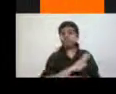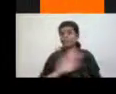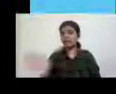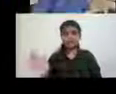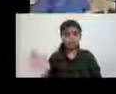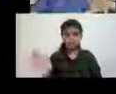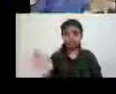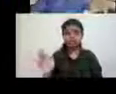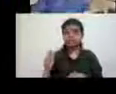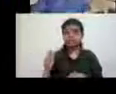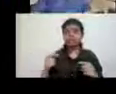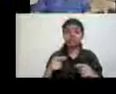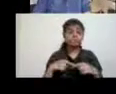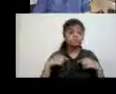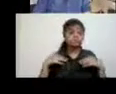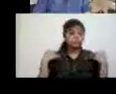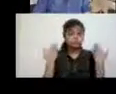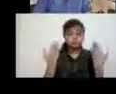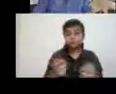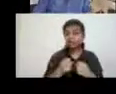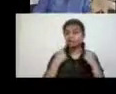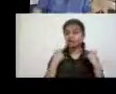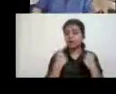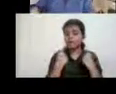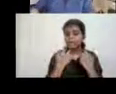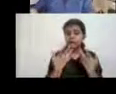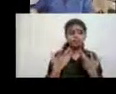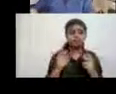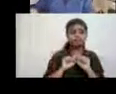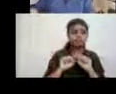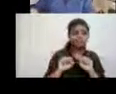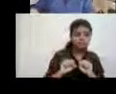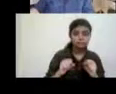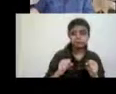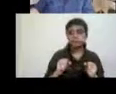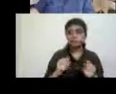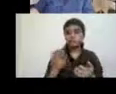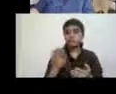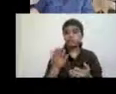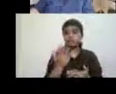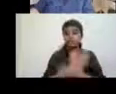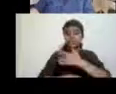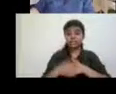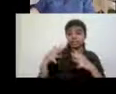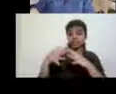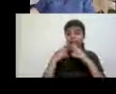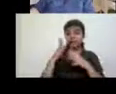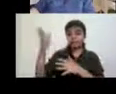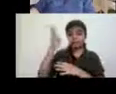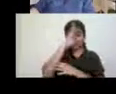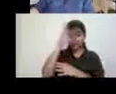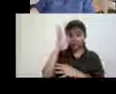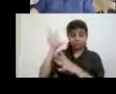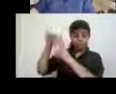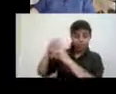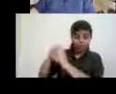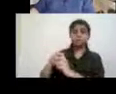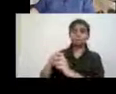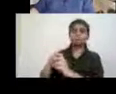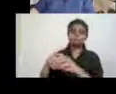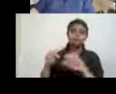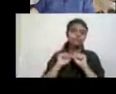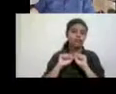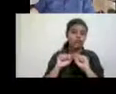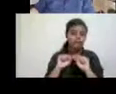long, hard, hard haul slog to get disability in the US anyway, in academia to be a